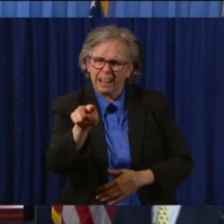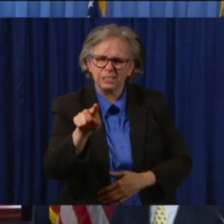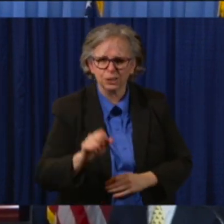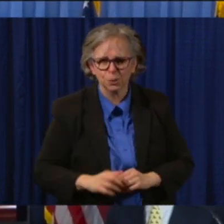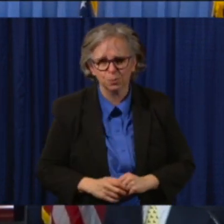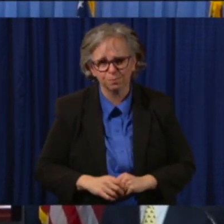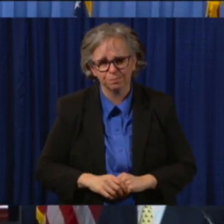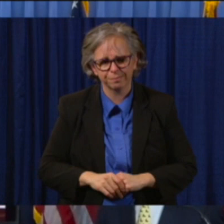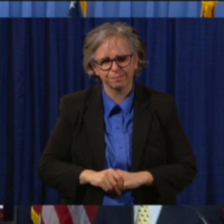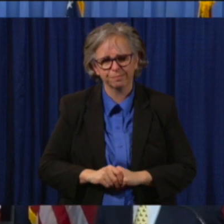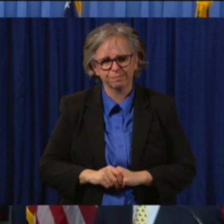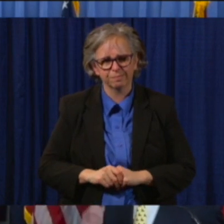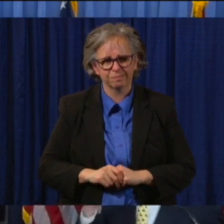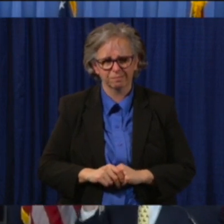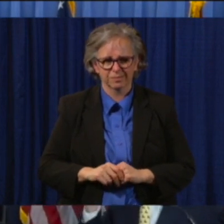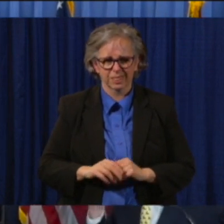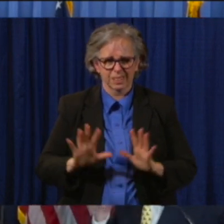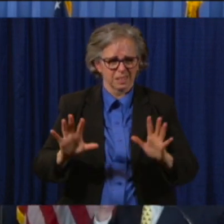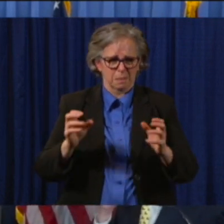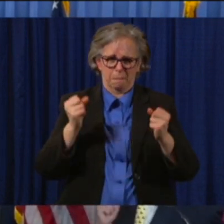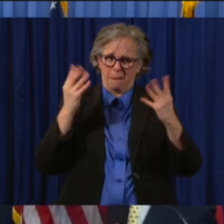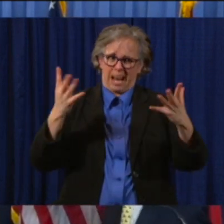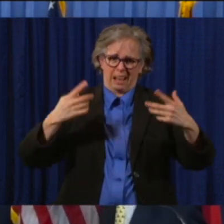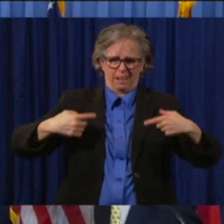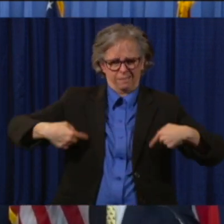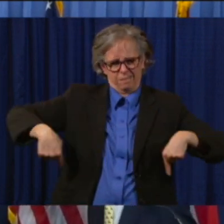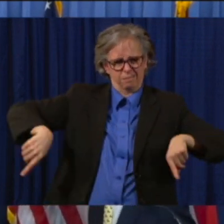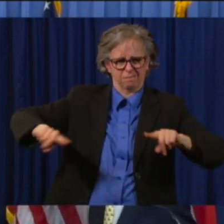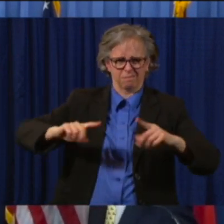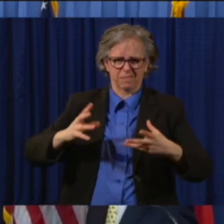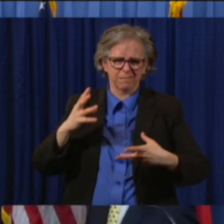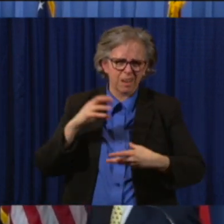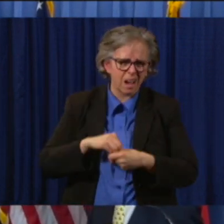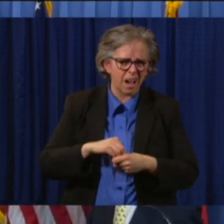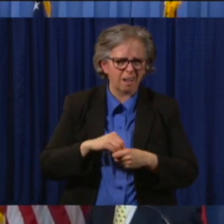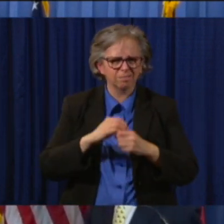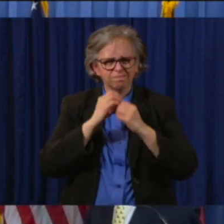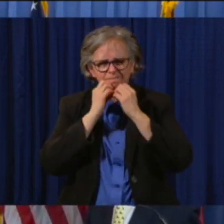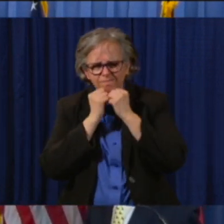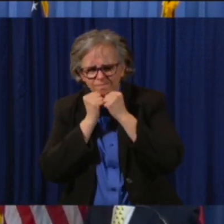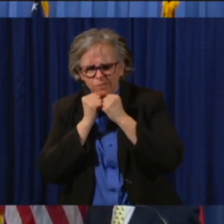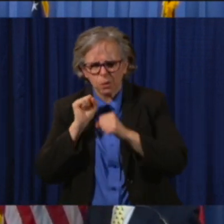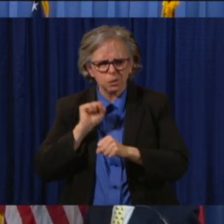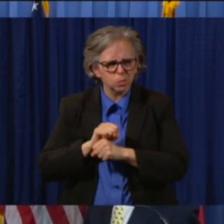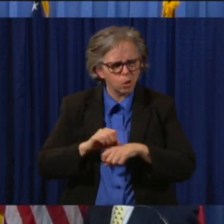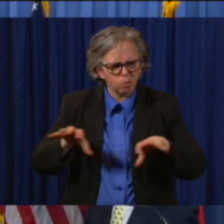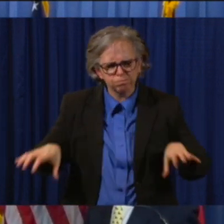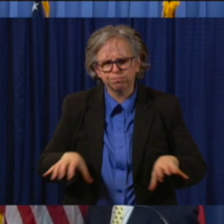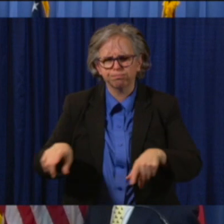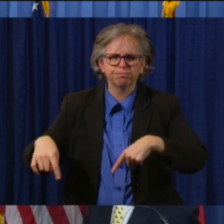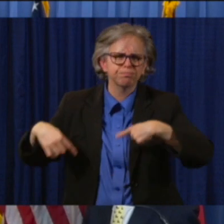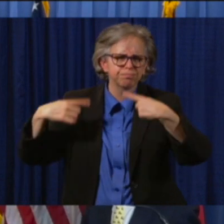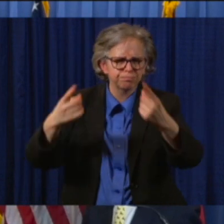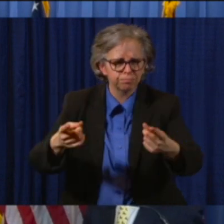us have cared about this work for so long and we know we didn't get here overnight.